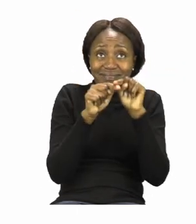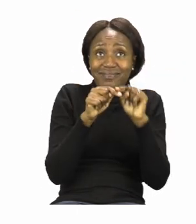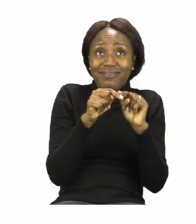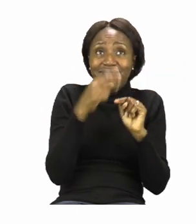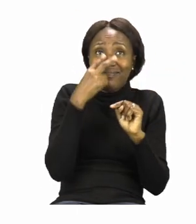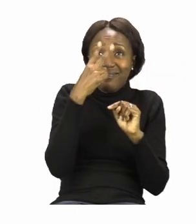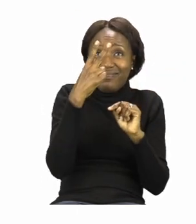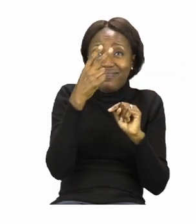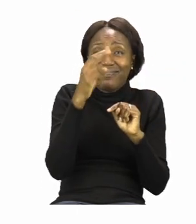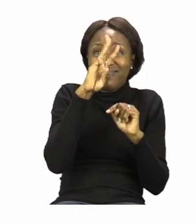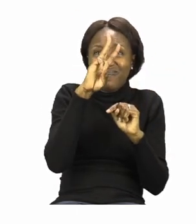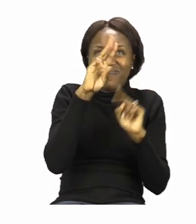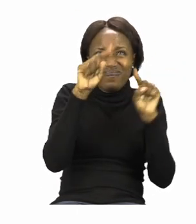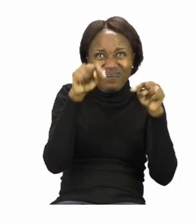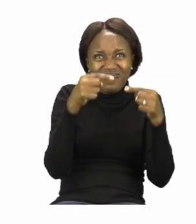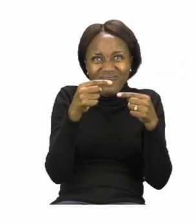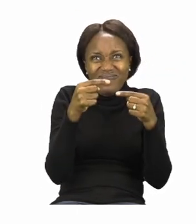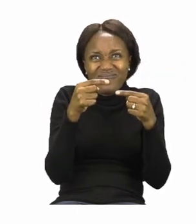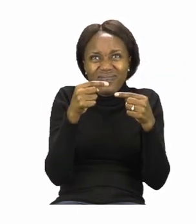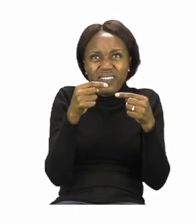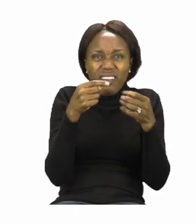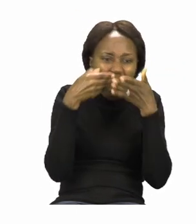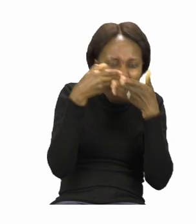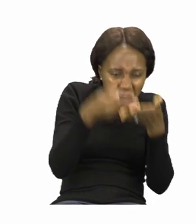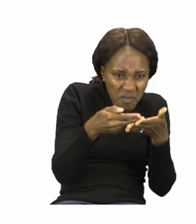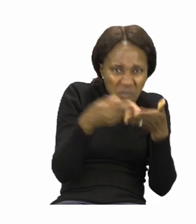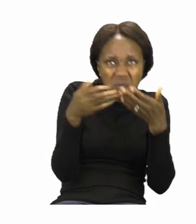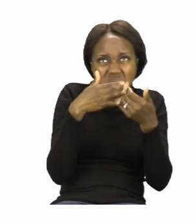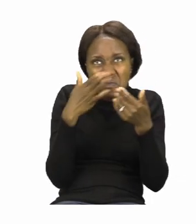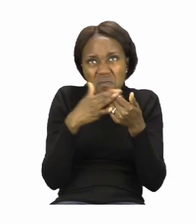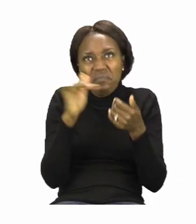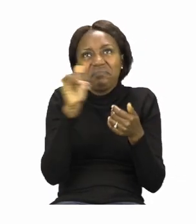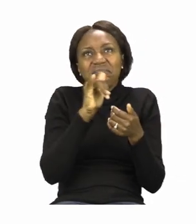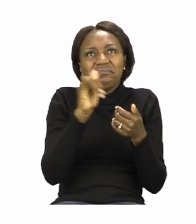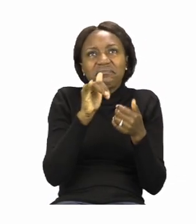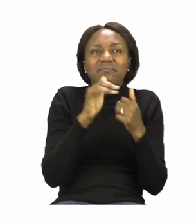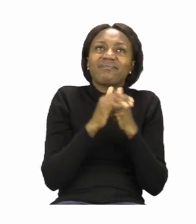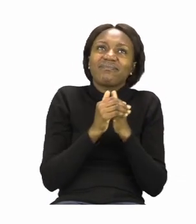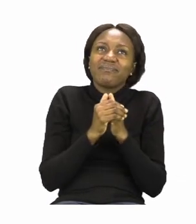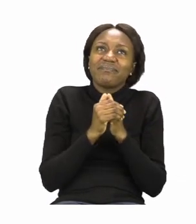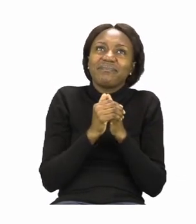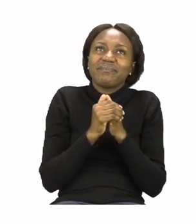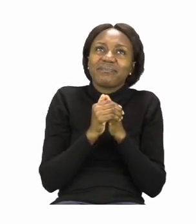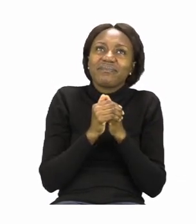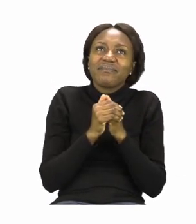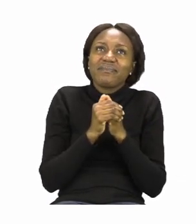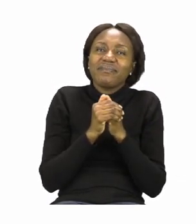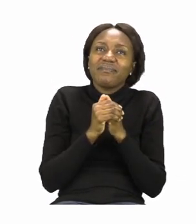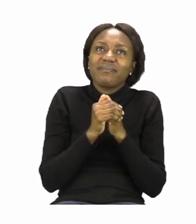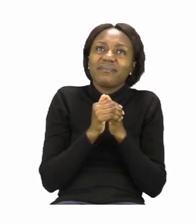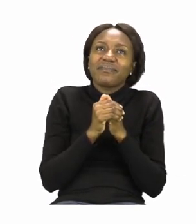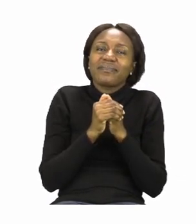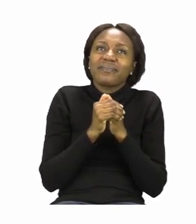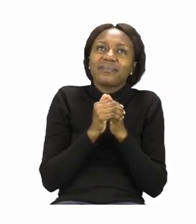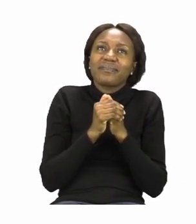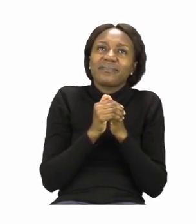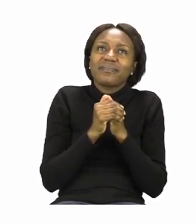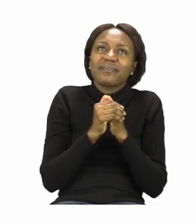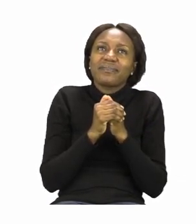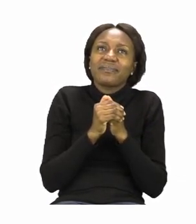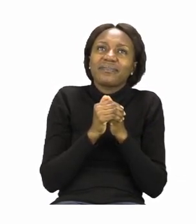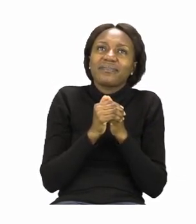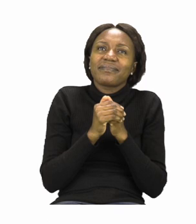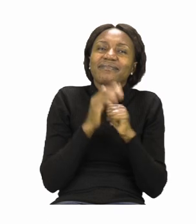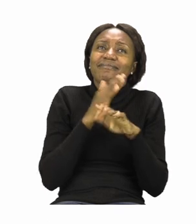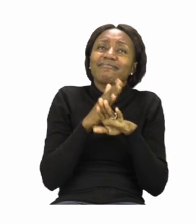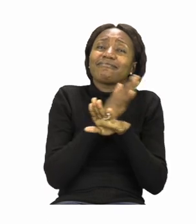to compare and then it's asking whether or not it is heavy or light. But before